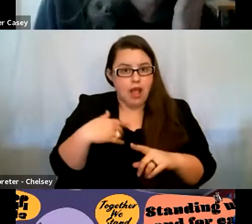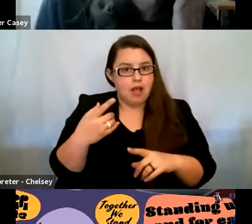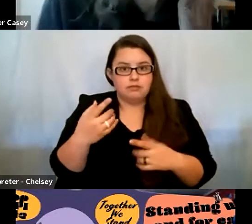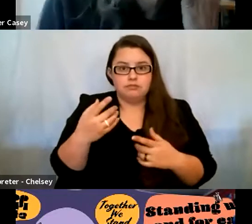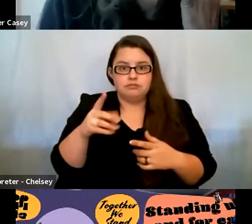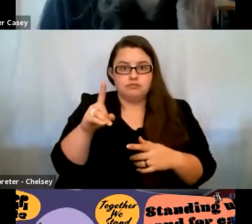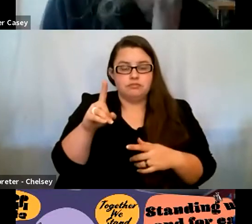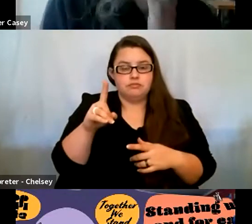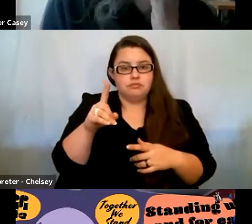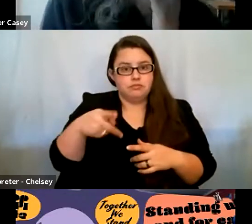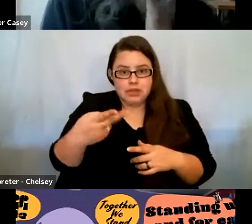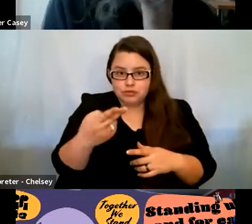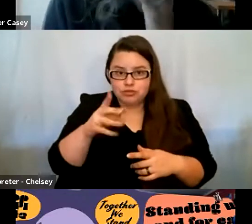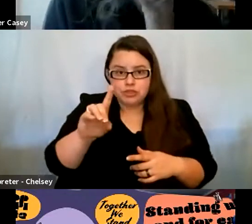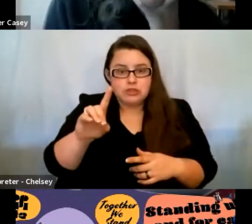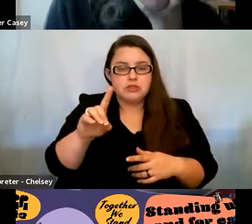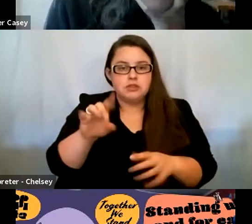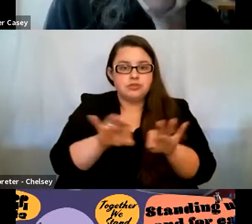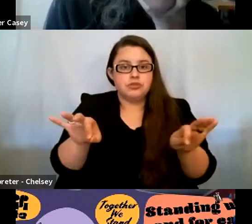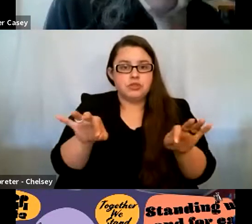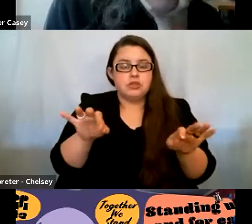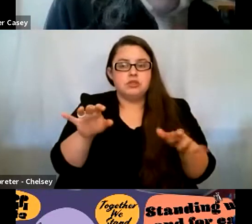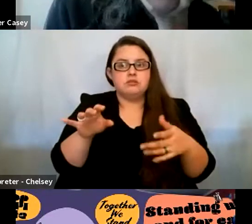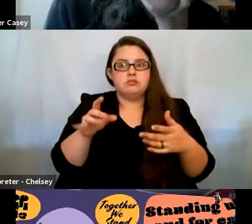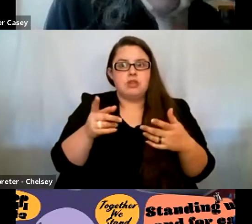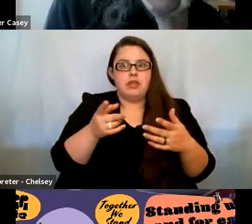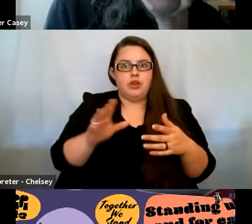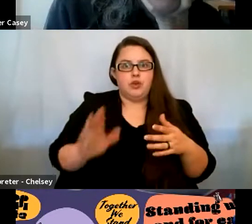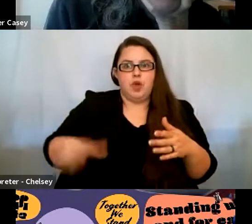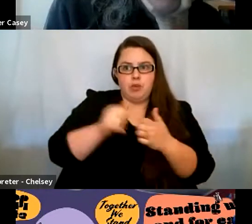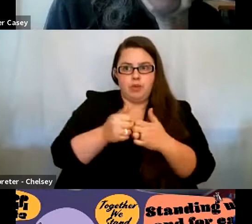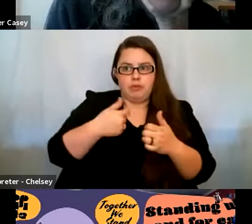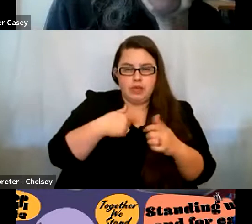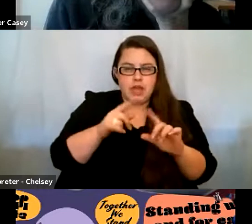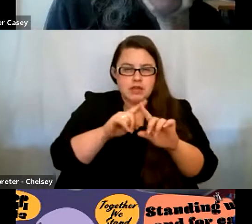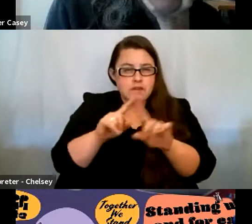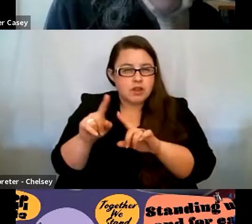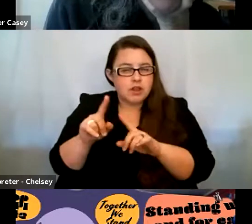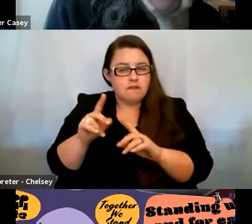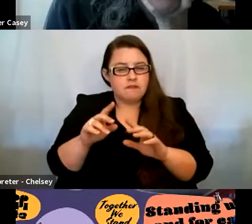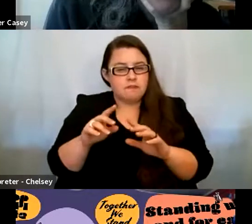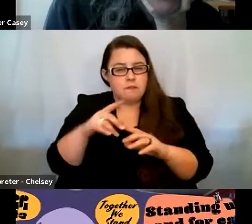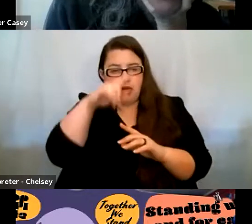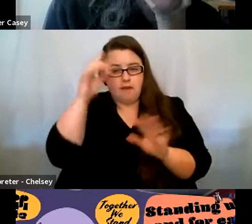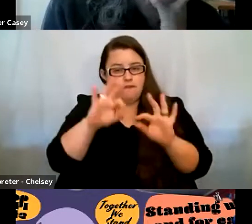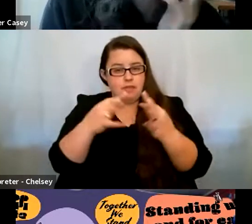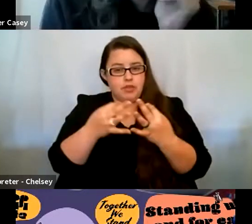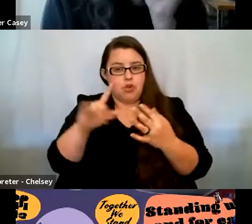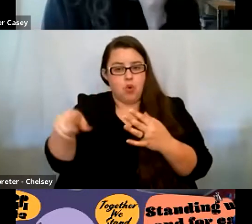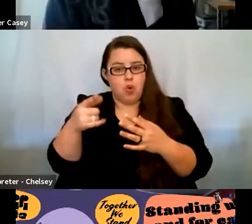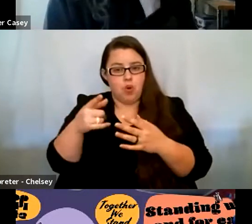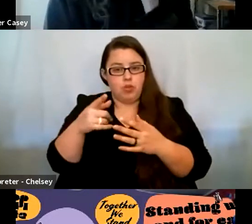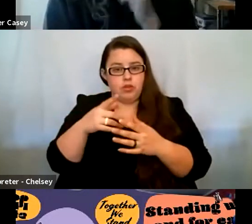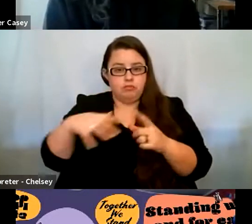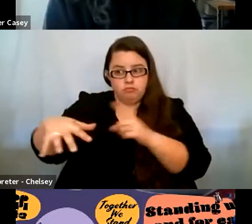um, who are, grew up with me and different kinds of black family members who only have surrounded themselves around